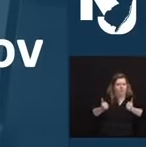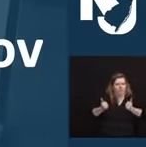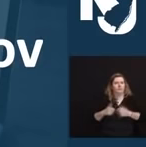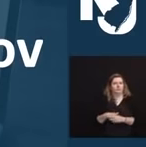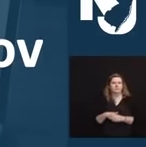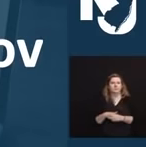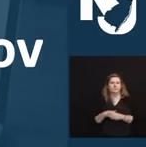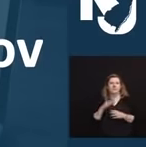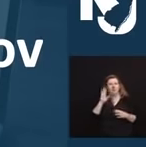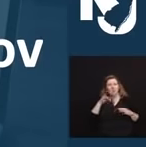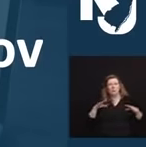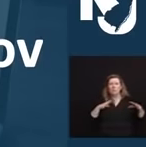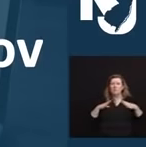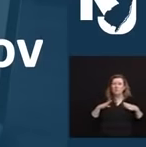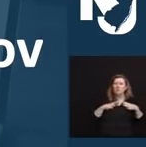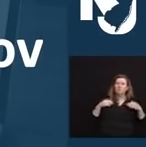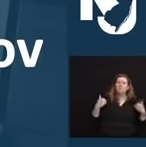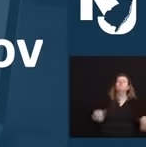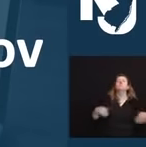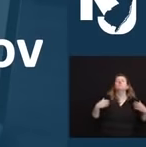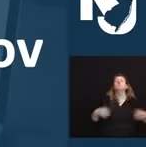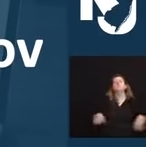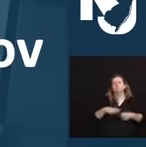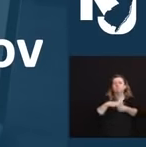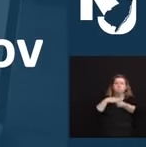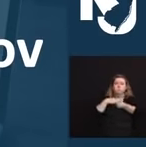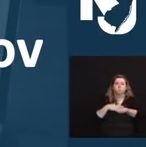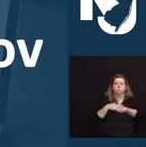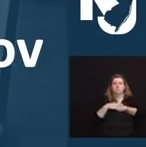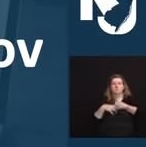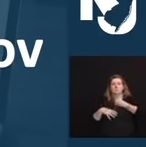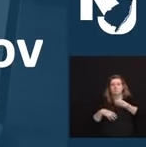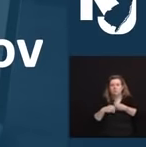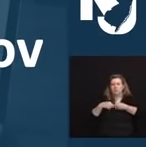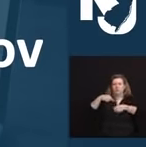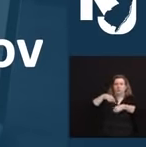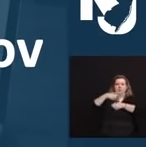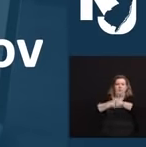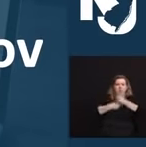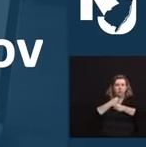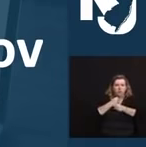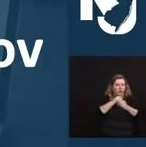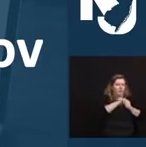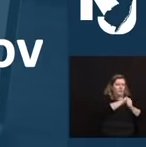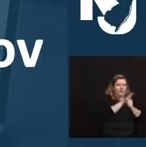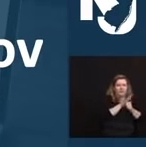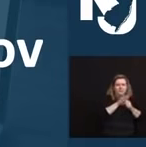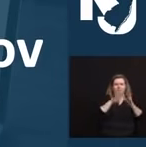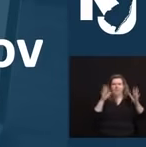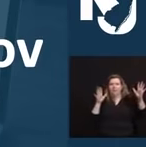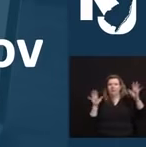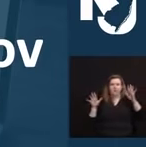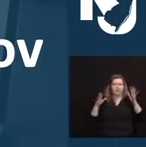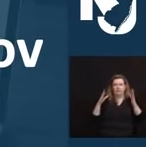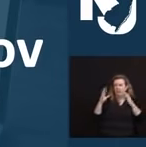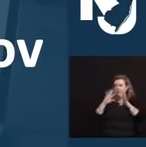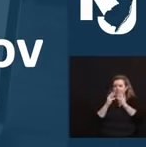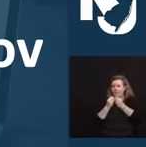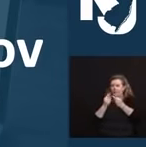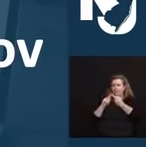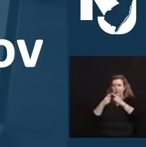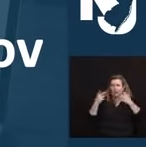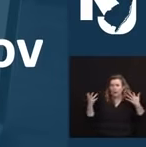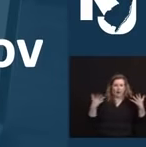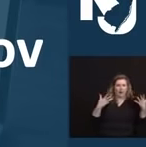especially in a year like this when many of us are not going to be able to see many of the loved ones we usually gather and celebrate